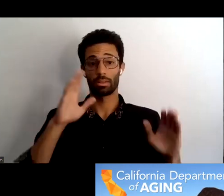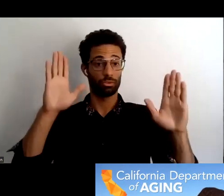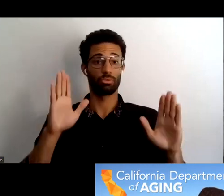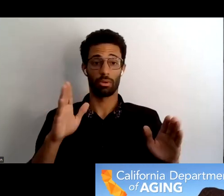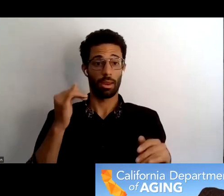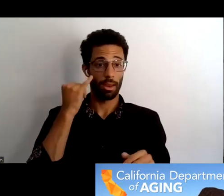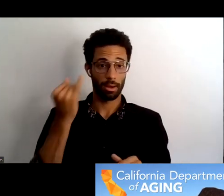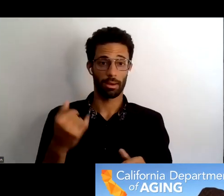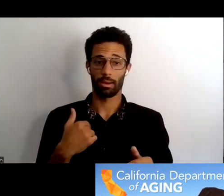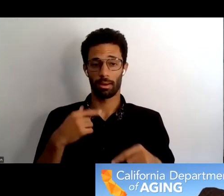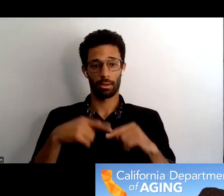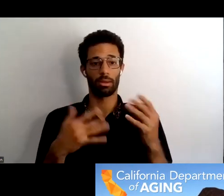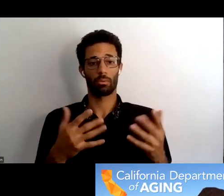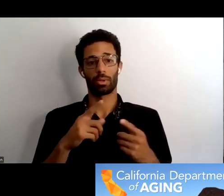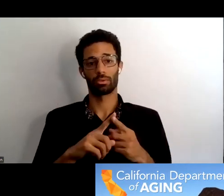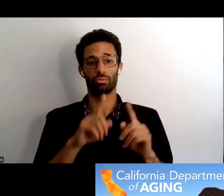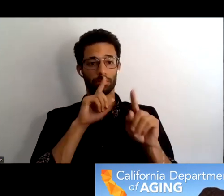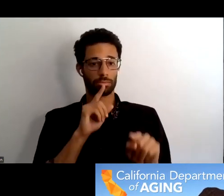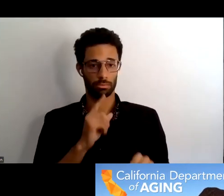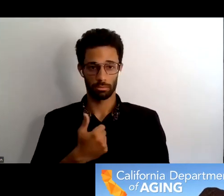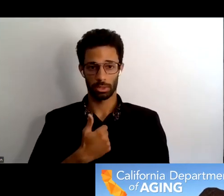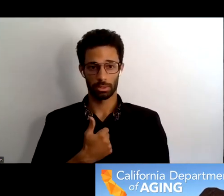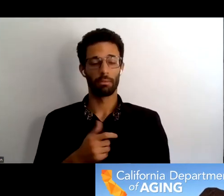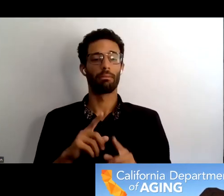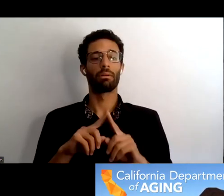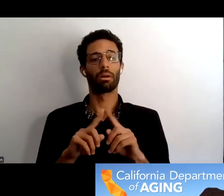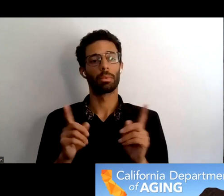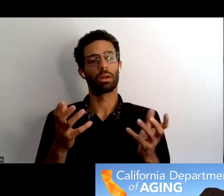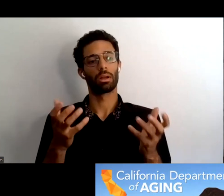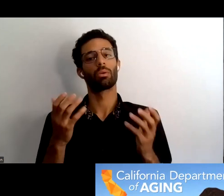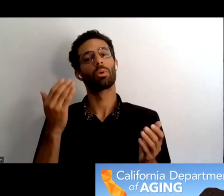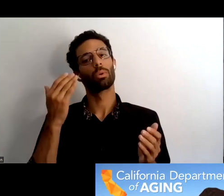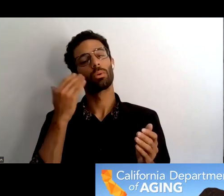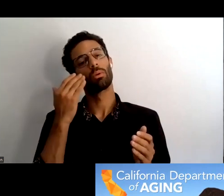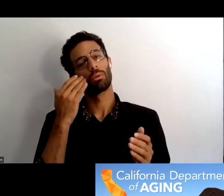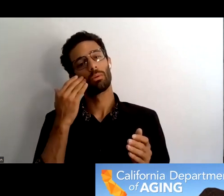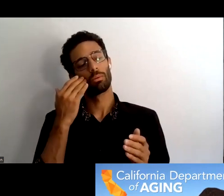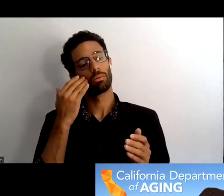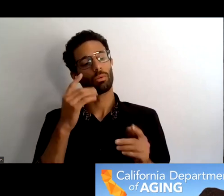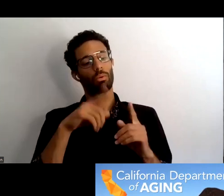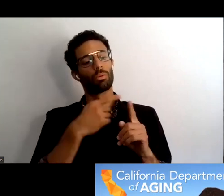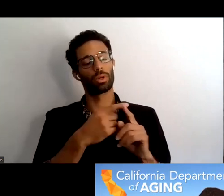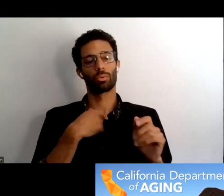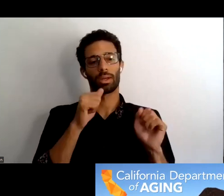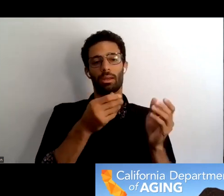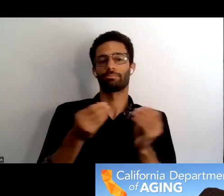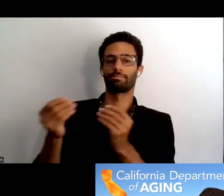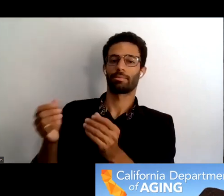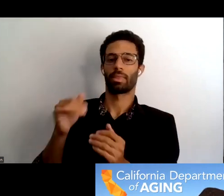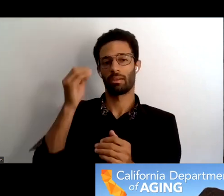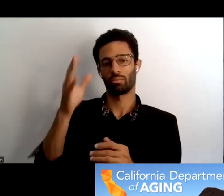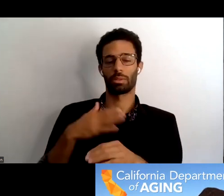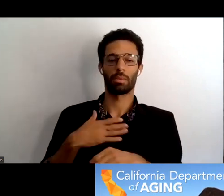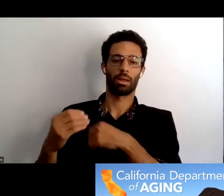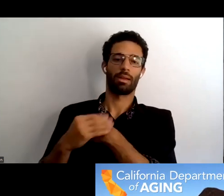it out um so i just hope i just want to know so i can let my advisory council know that